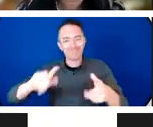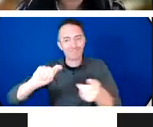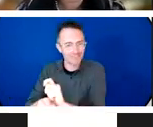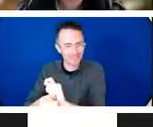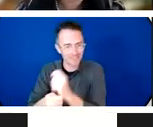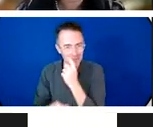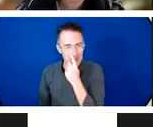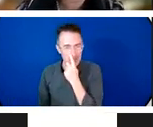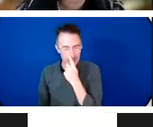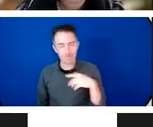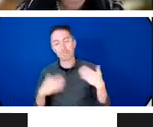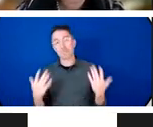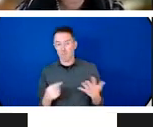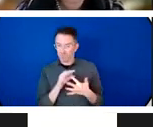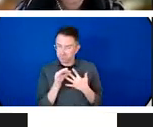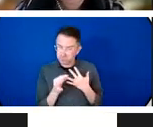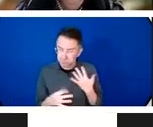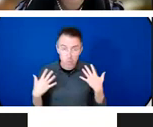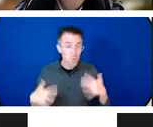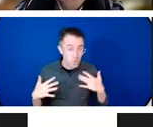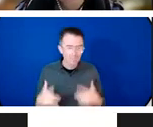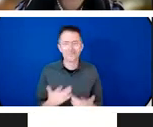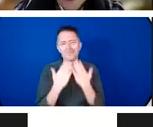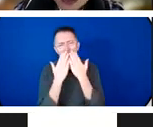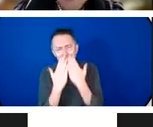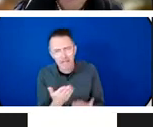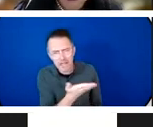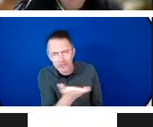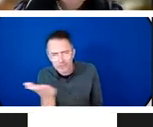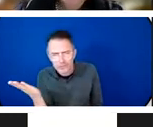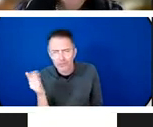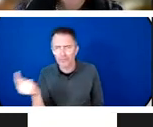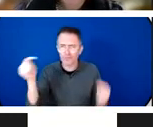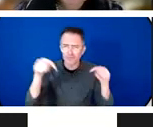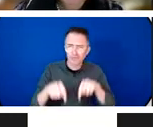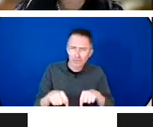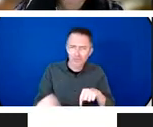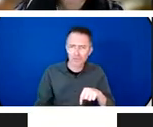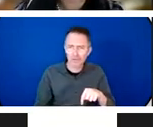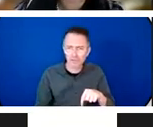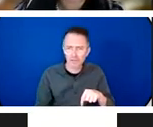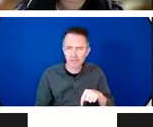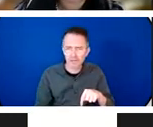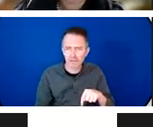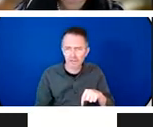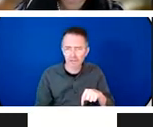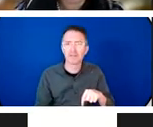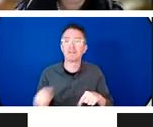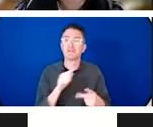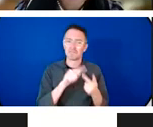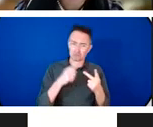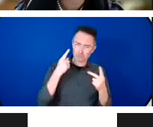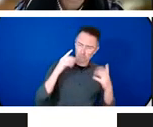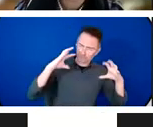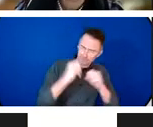the interest in attending today's event and and and and really to close out it really is my distinguished honor and pleasure to